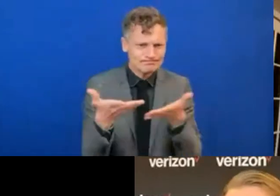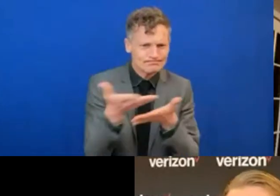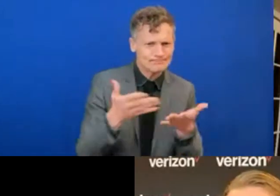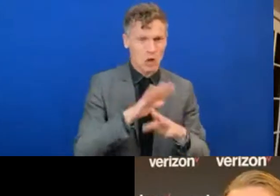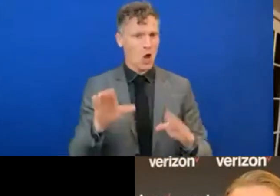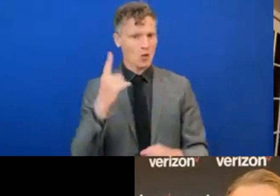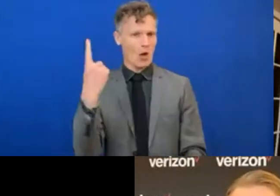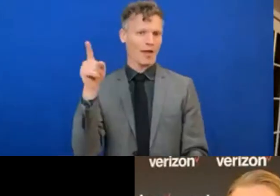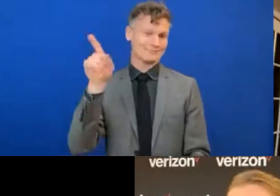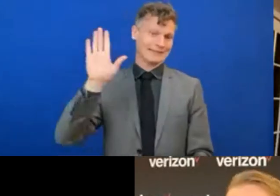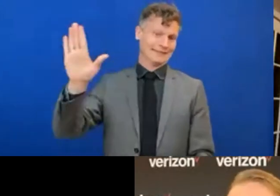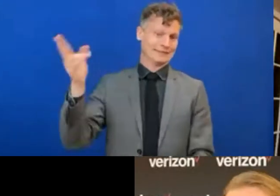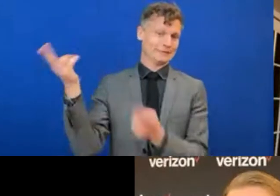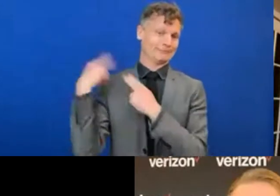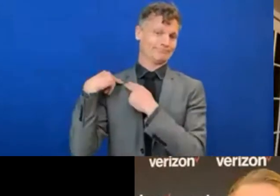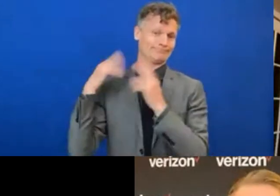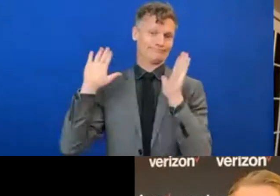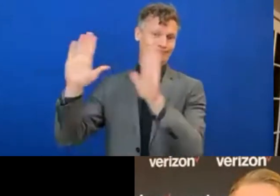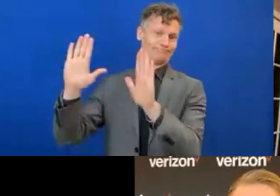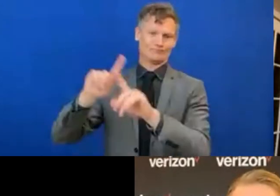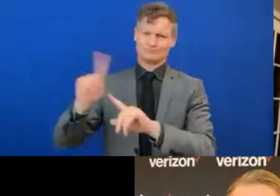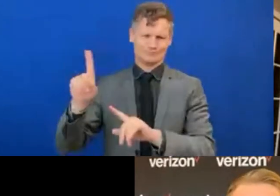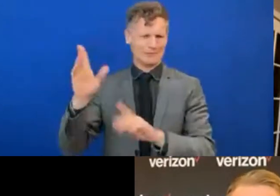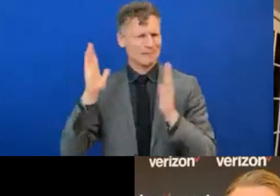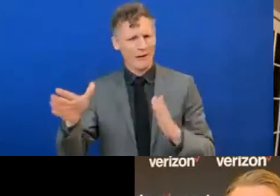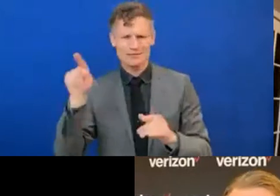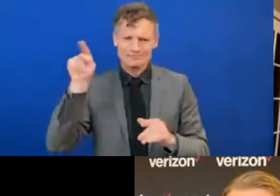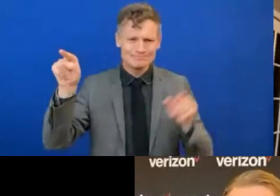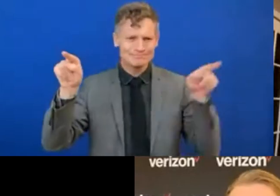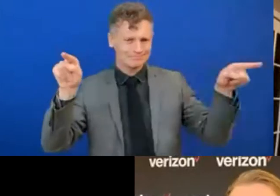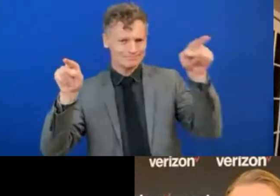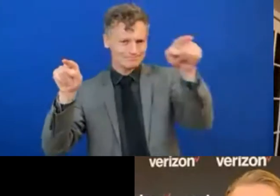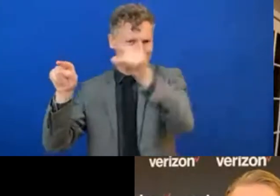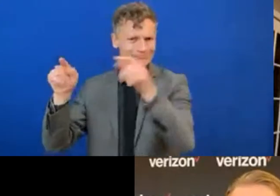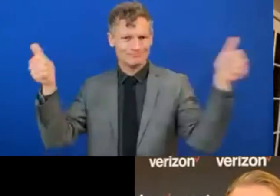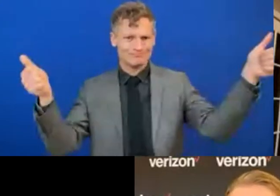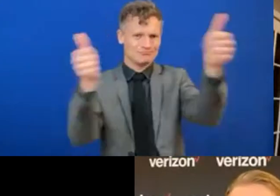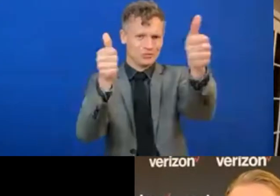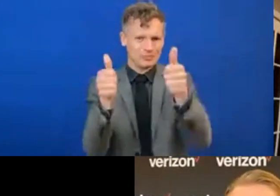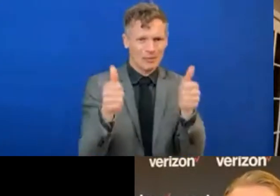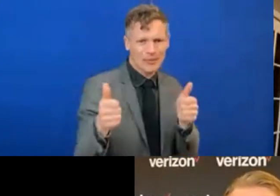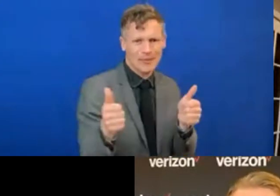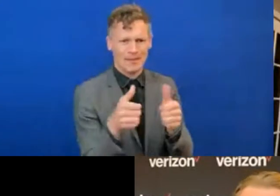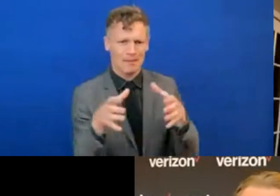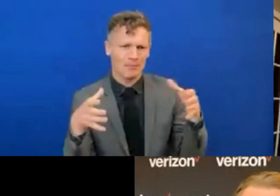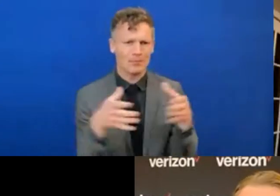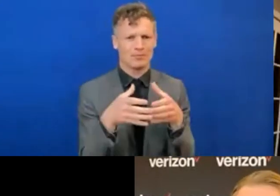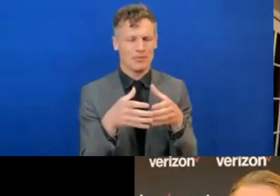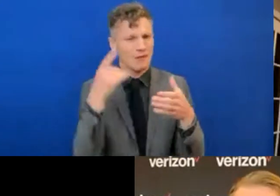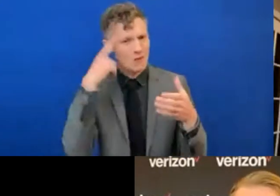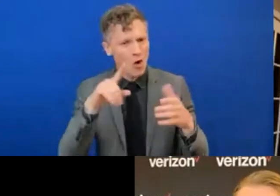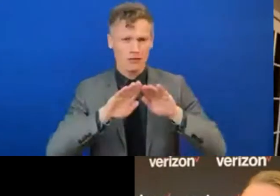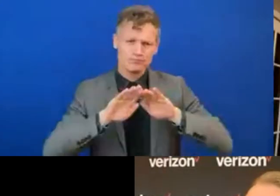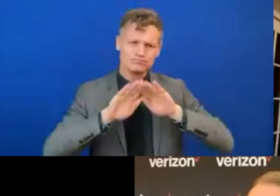solve this. It has to be several different using it in order to scale the digitalization across the globe. And the single